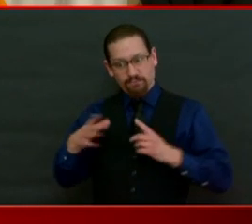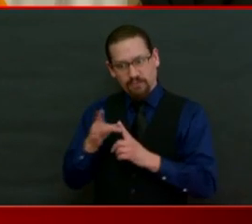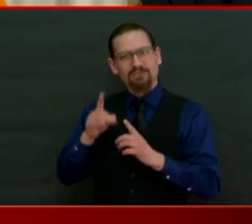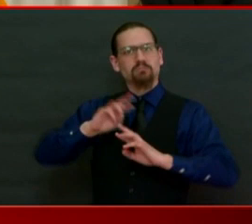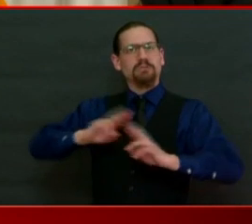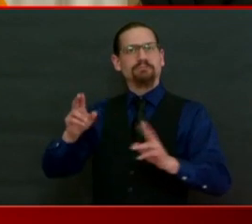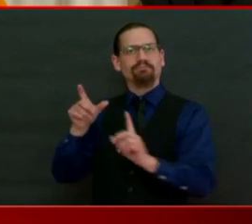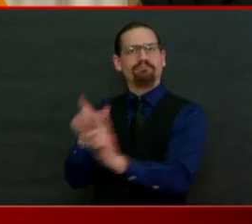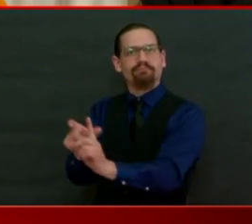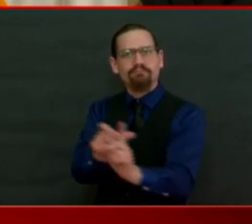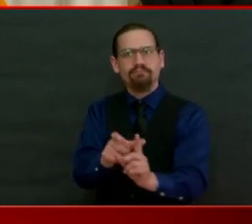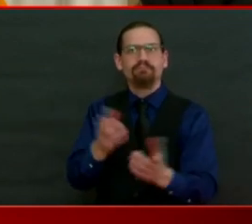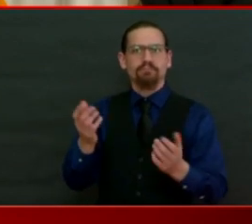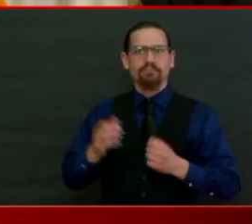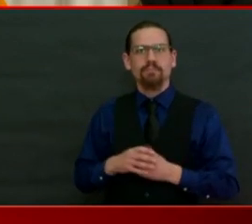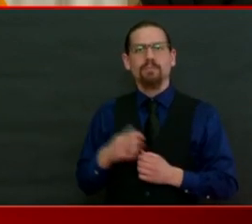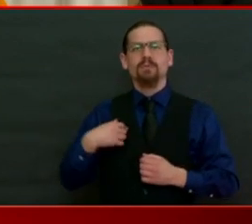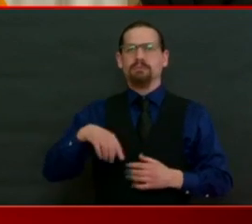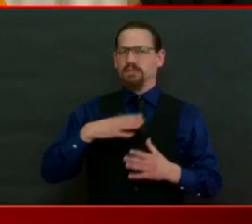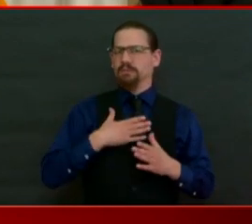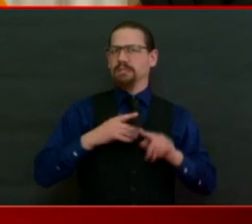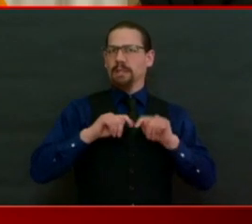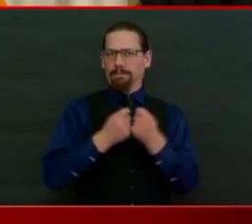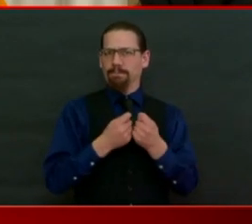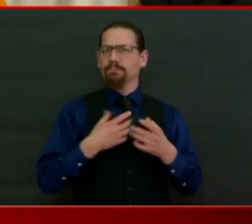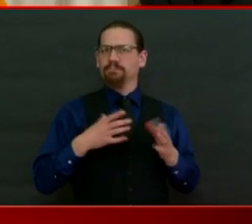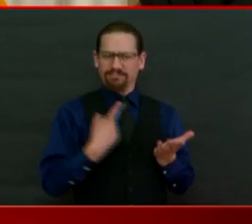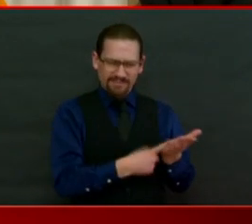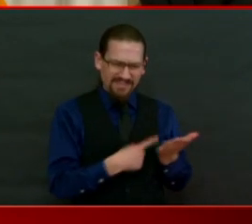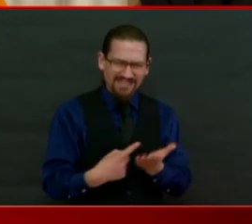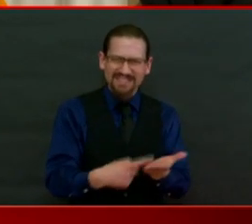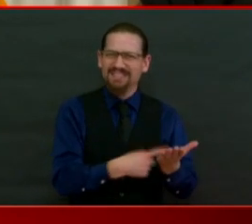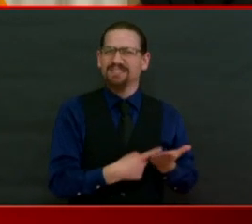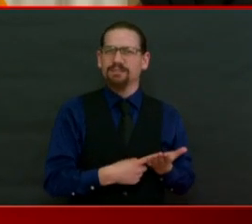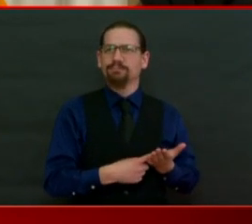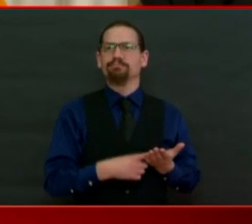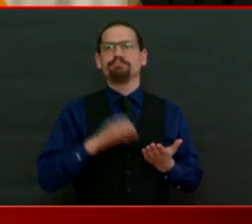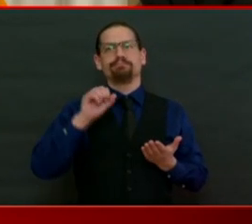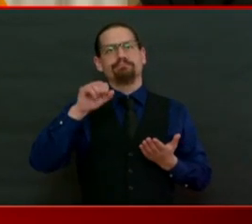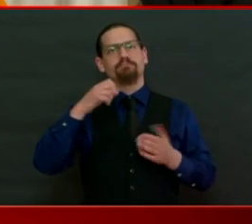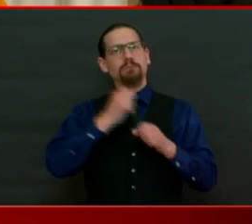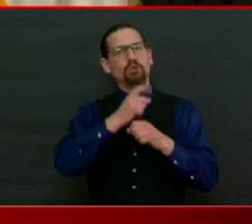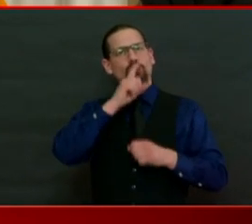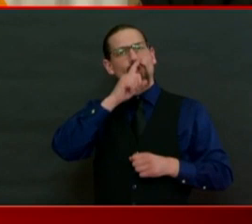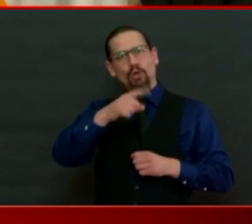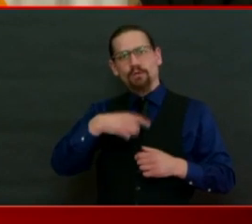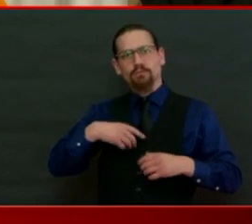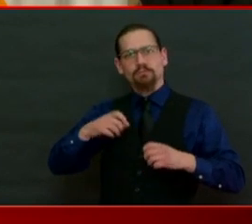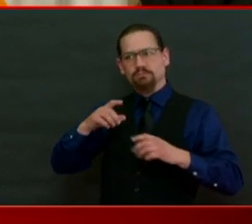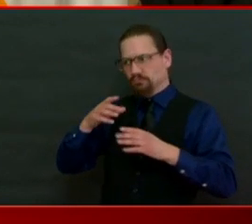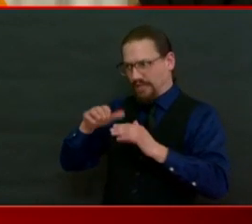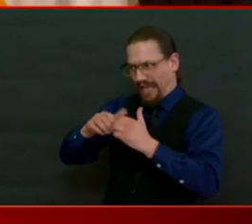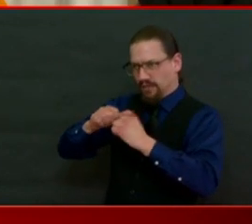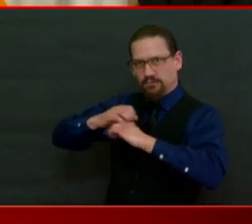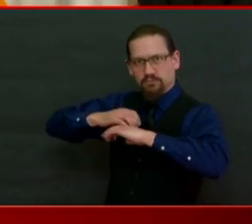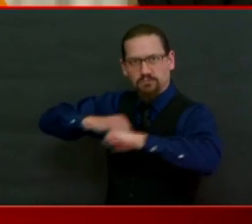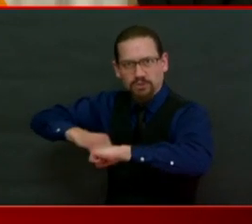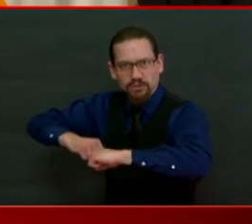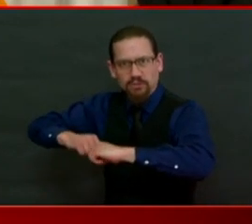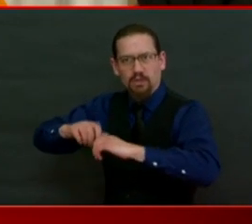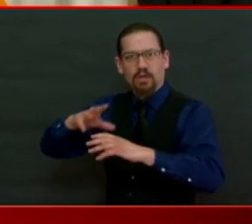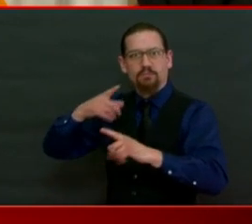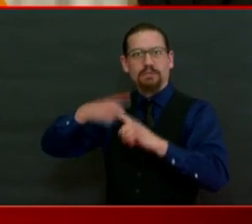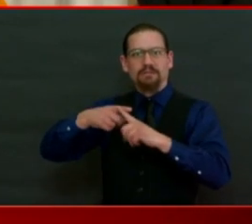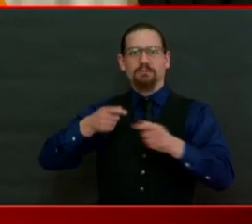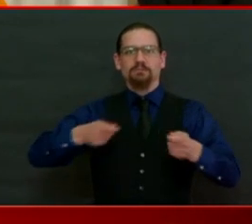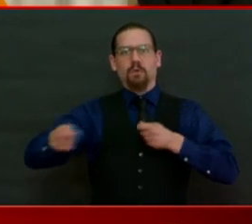I know work is being done to make sure the appropriate infection control and testing strategy is implemented. We do know